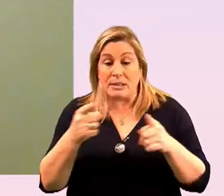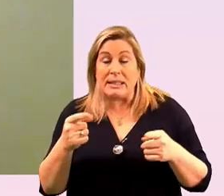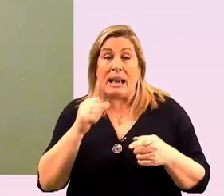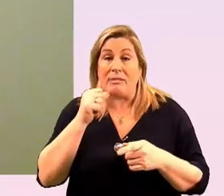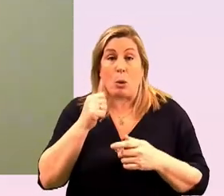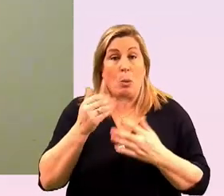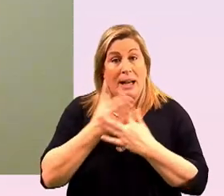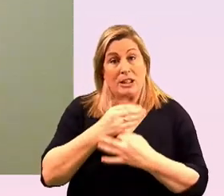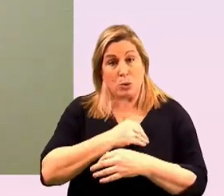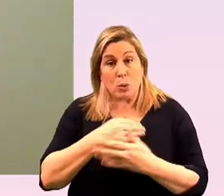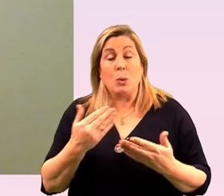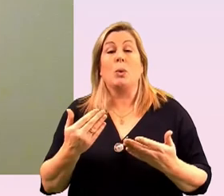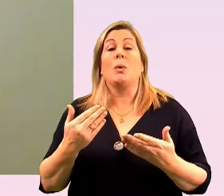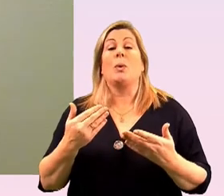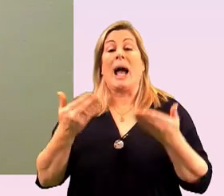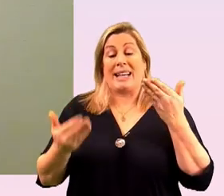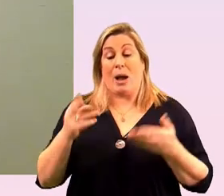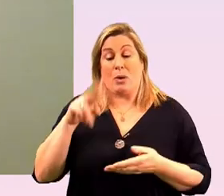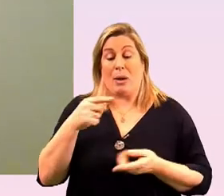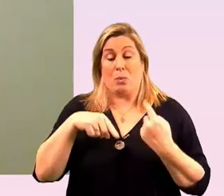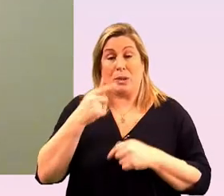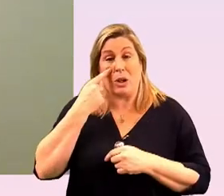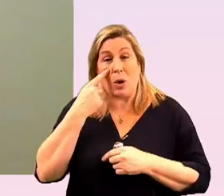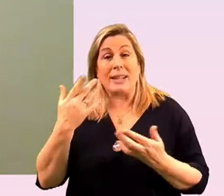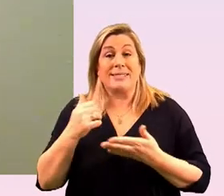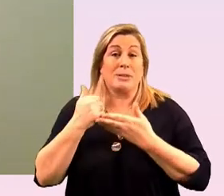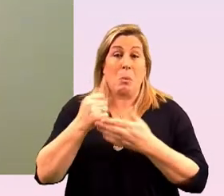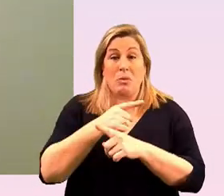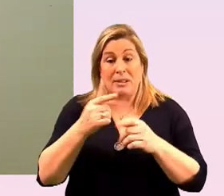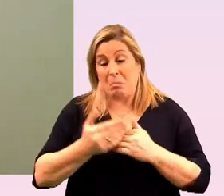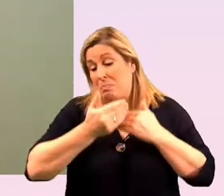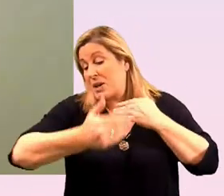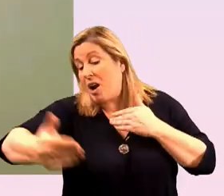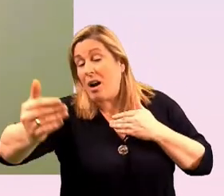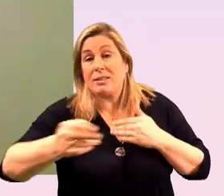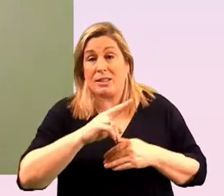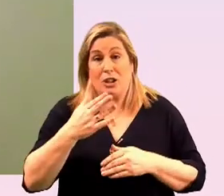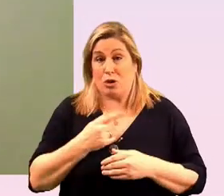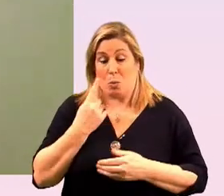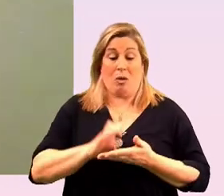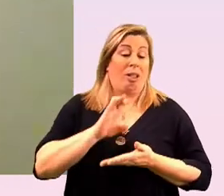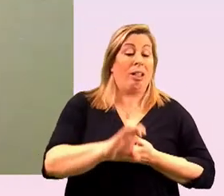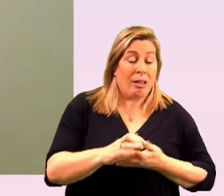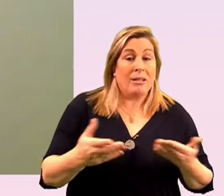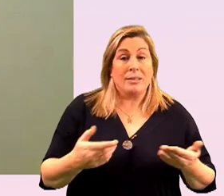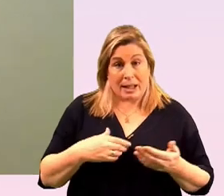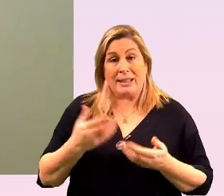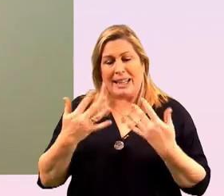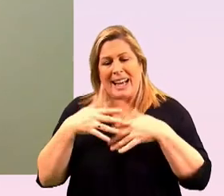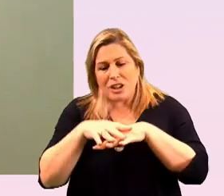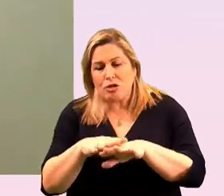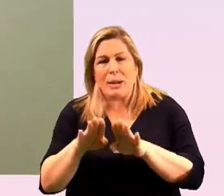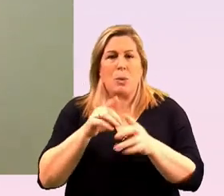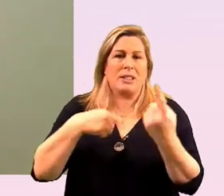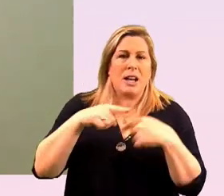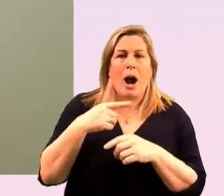to already um and then how can we look at you know supporting them beyond just this sponsorship deal and integrating them in with our business